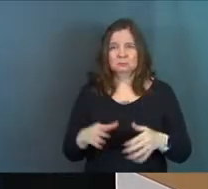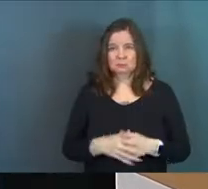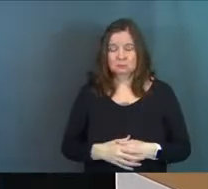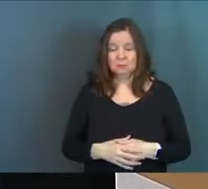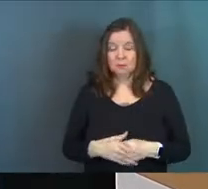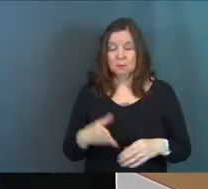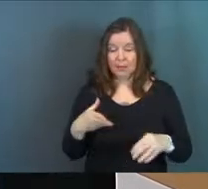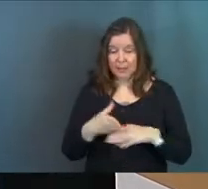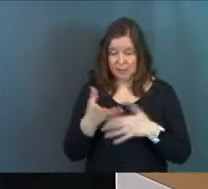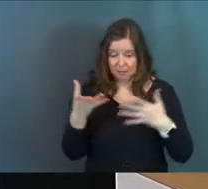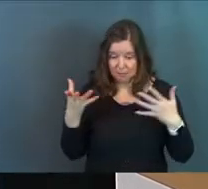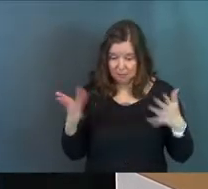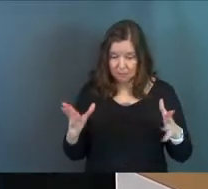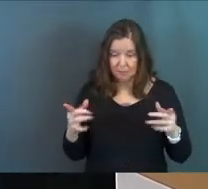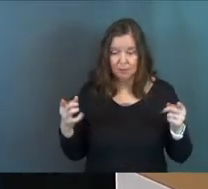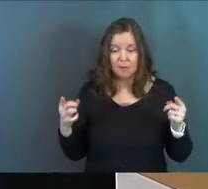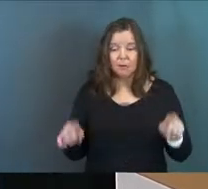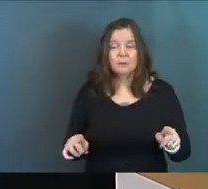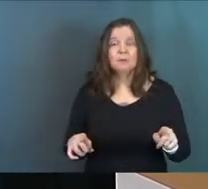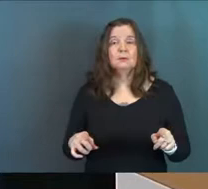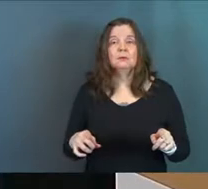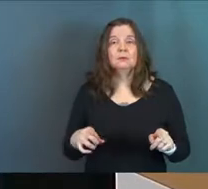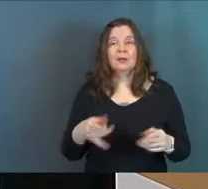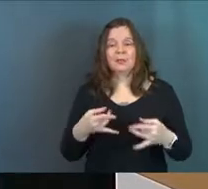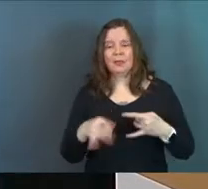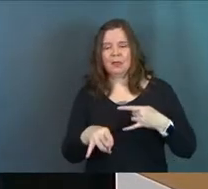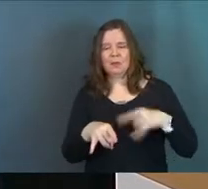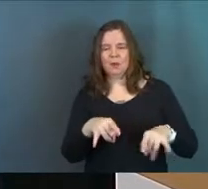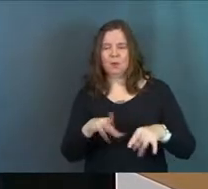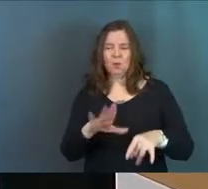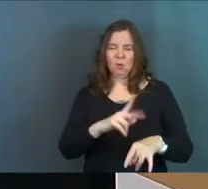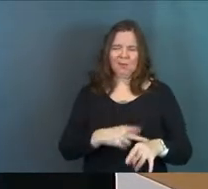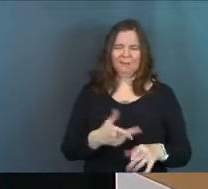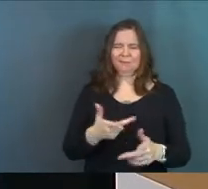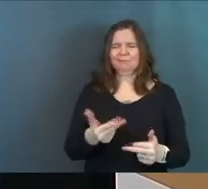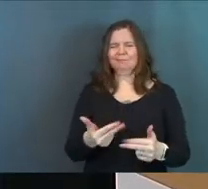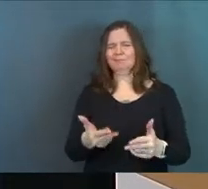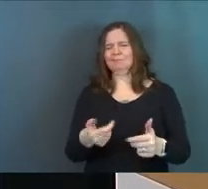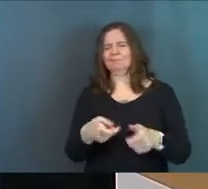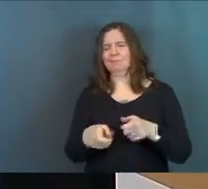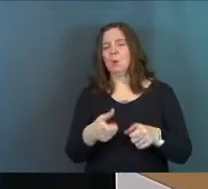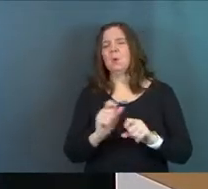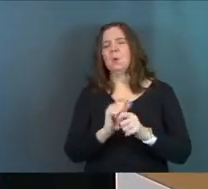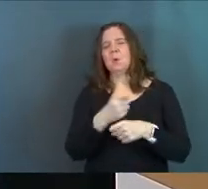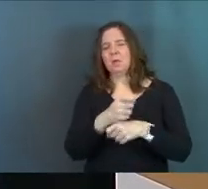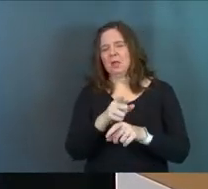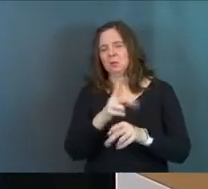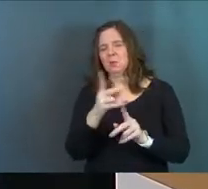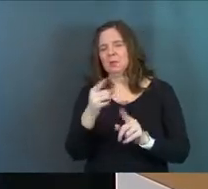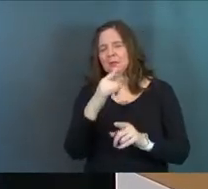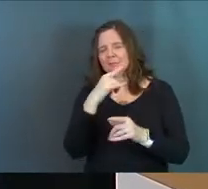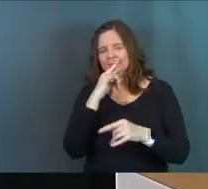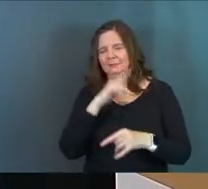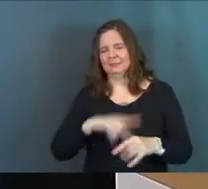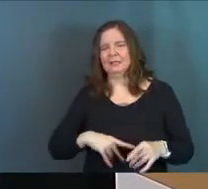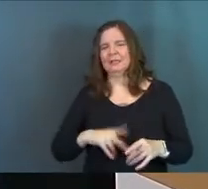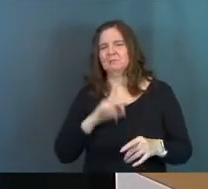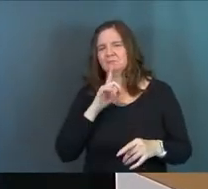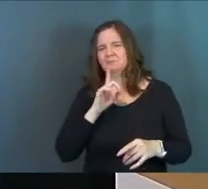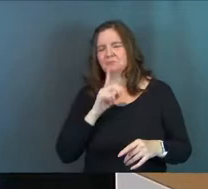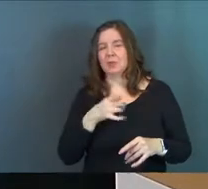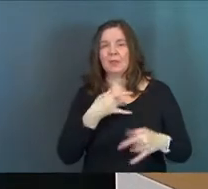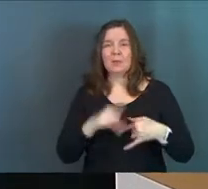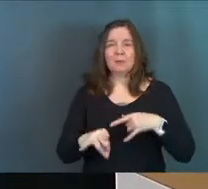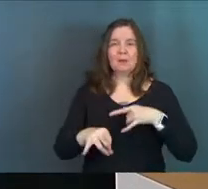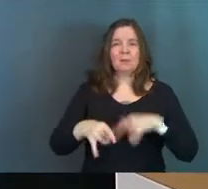And right after that happens, they mock him and say, oh, you're a king? Sure. We'll make you a king. And they